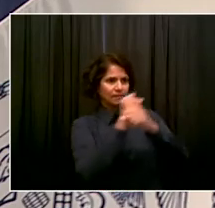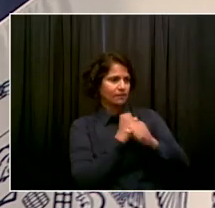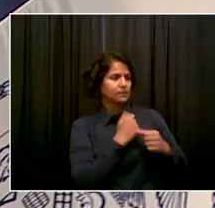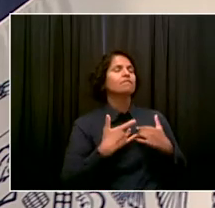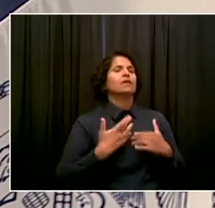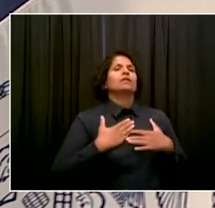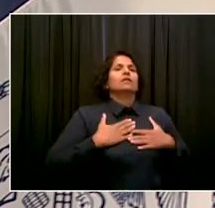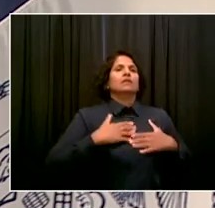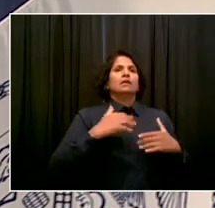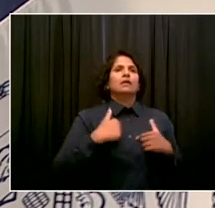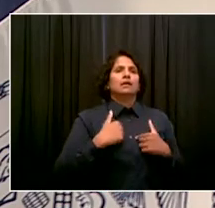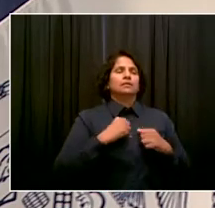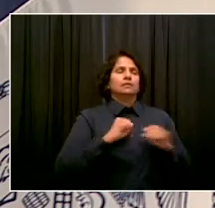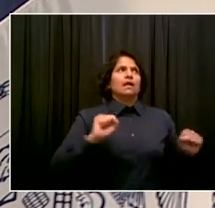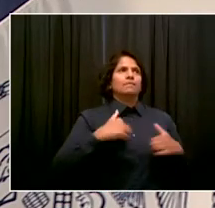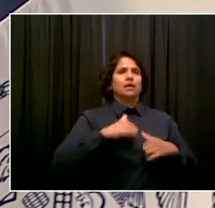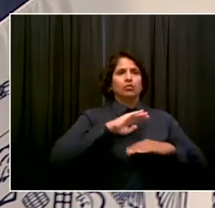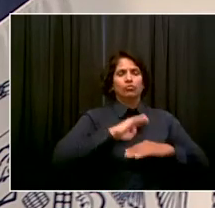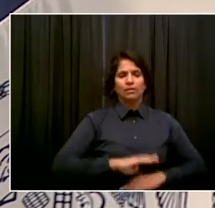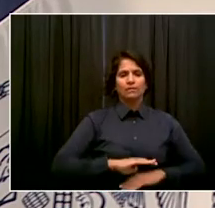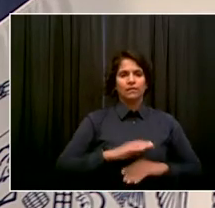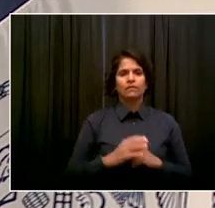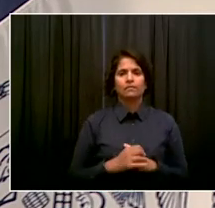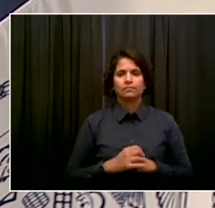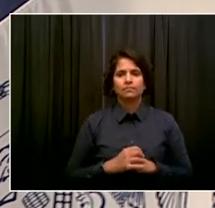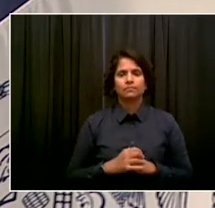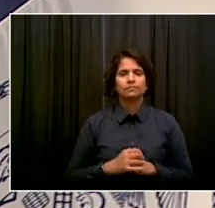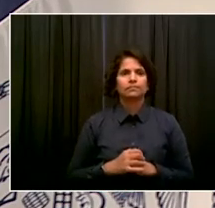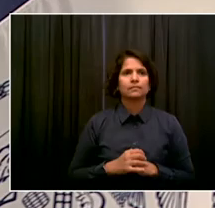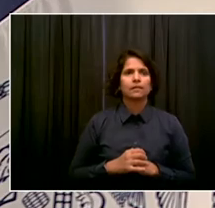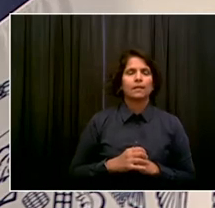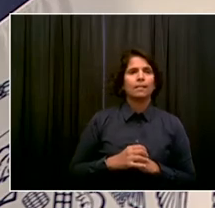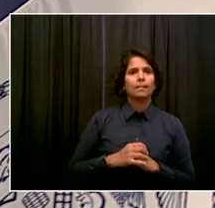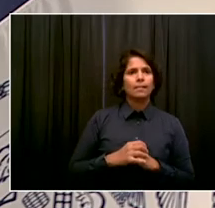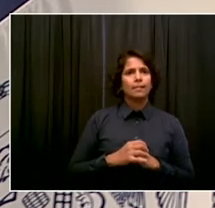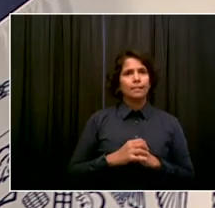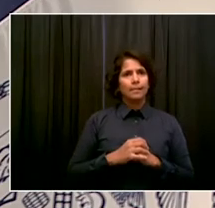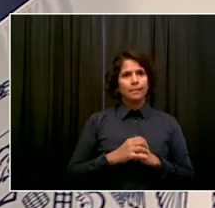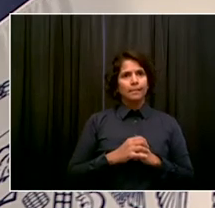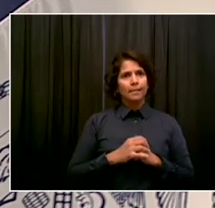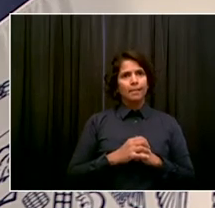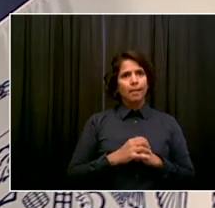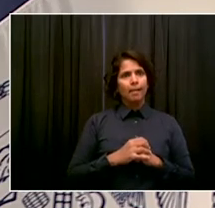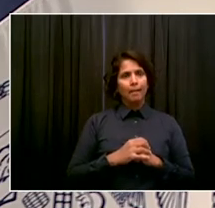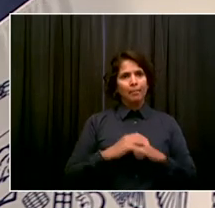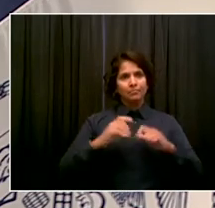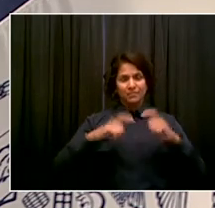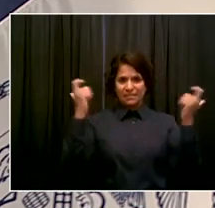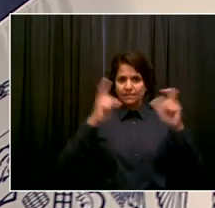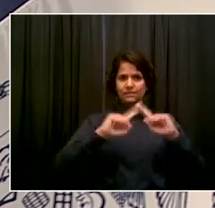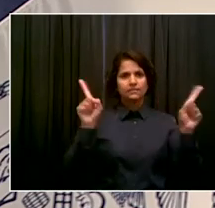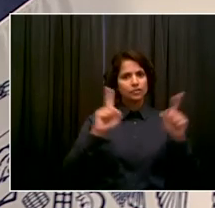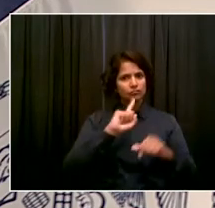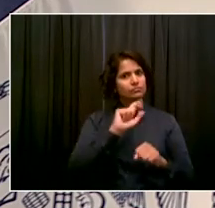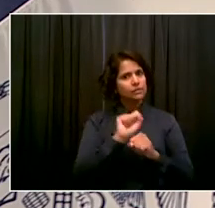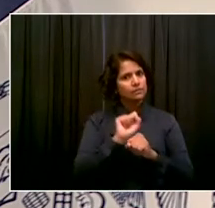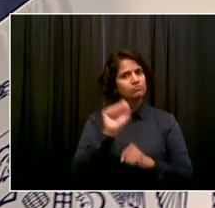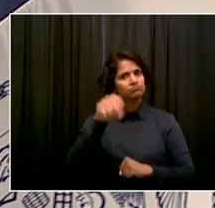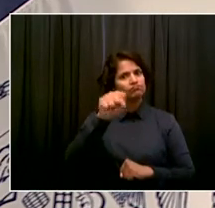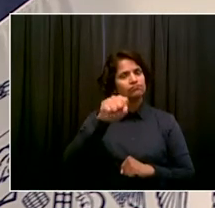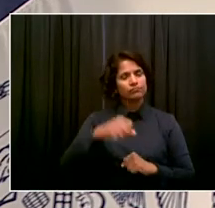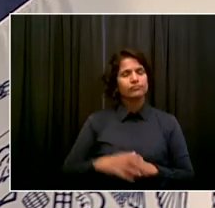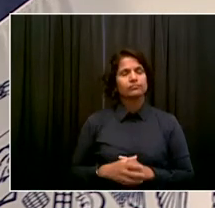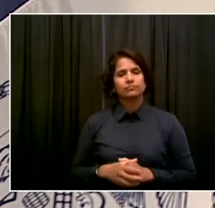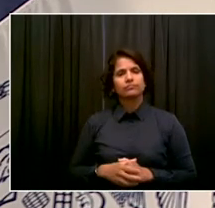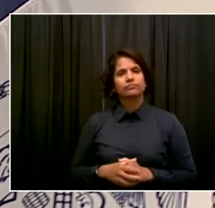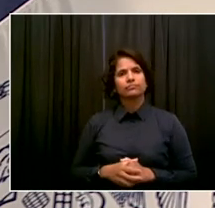they are protected against the worst outcomes. That's really night and day. So that's what we're achieving with this mandate. But we will now look